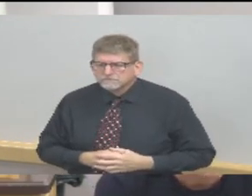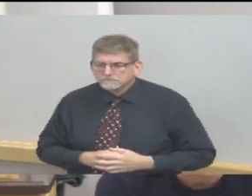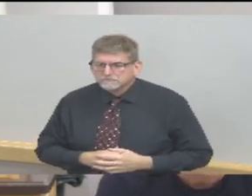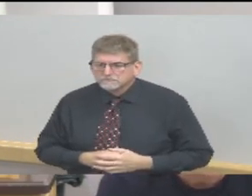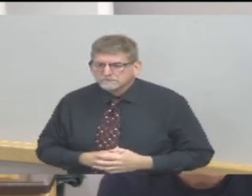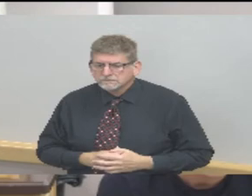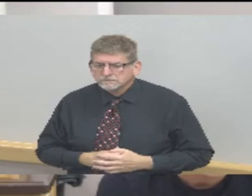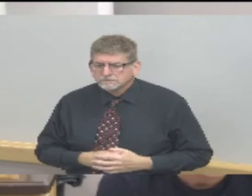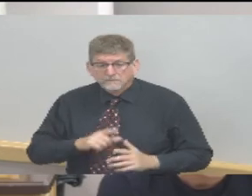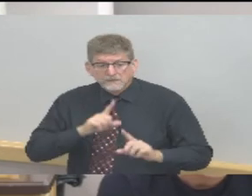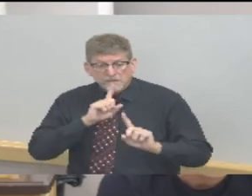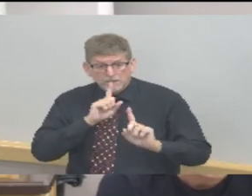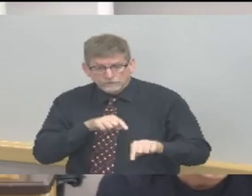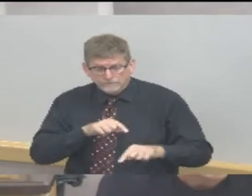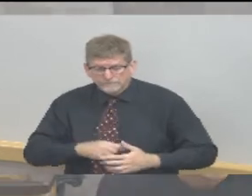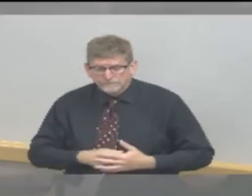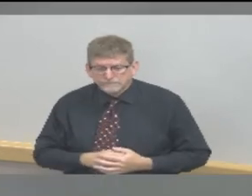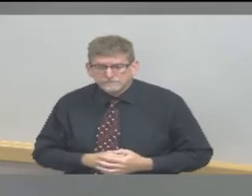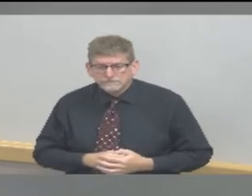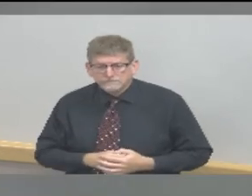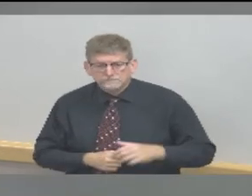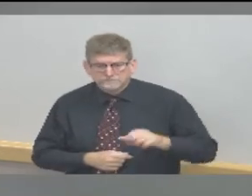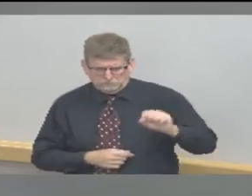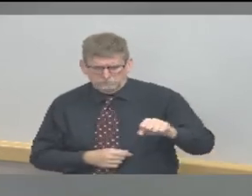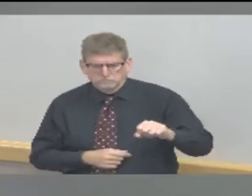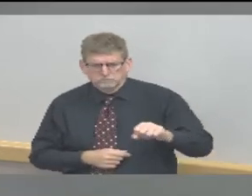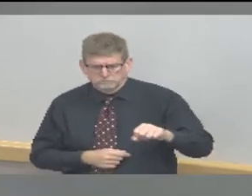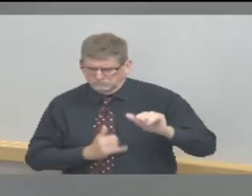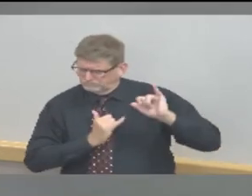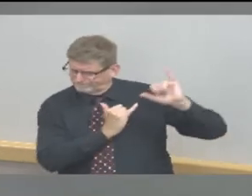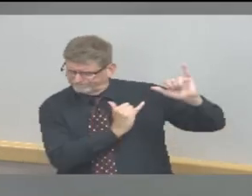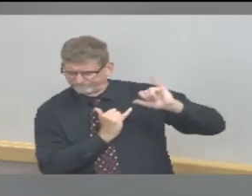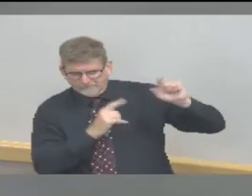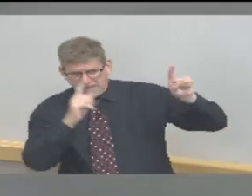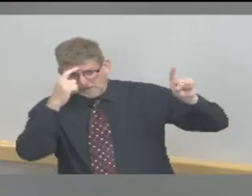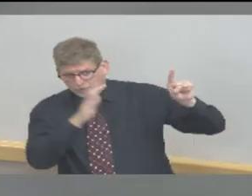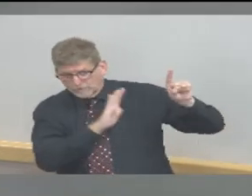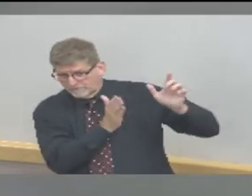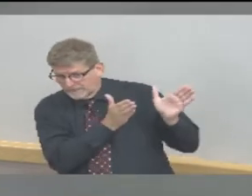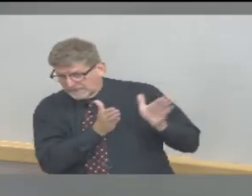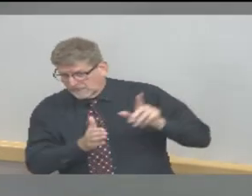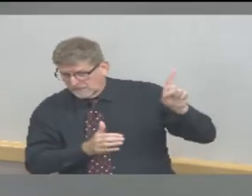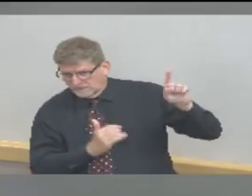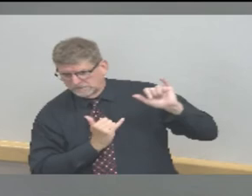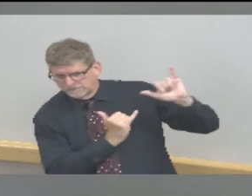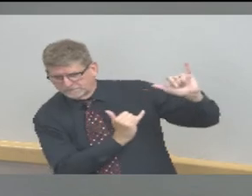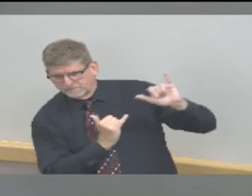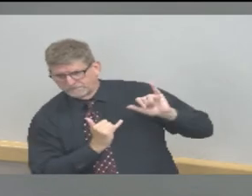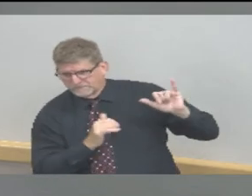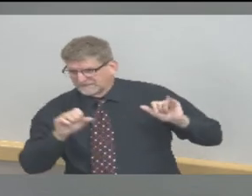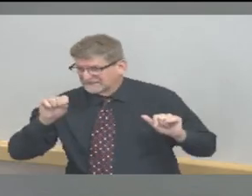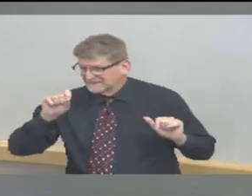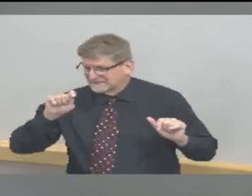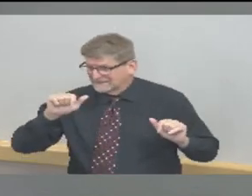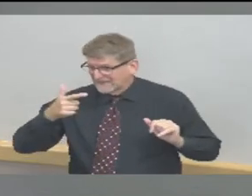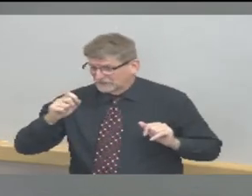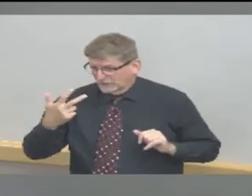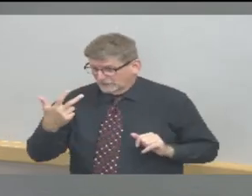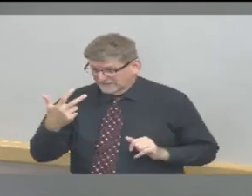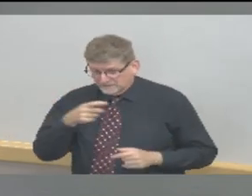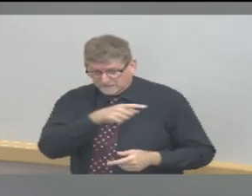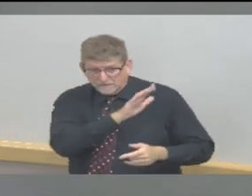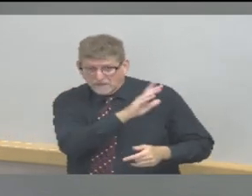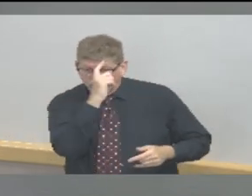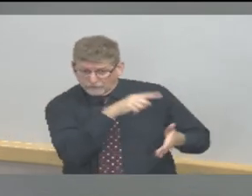Yes, we are on track to follow the stage 3 guidelines created by Governor